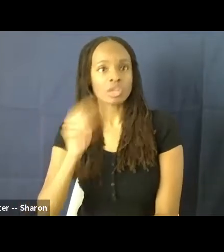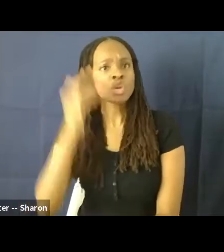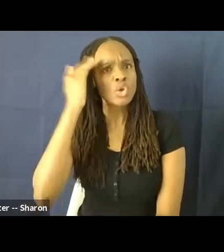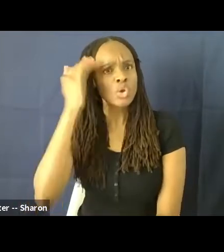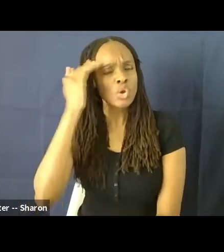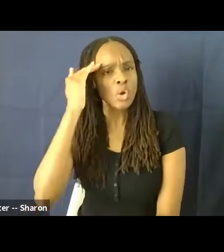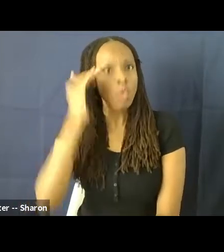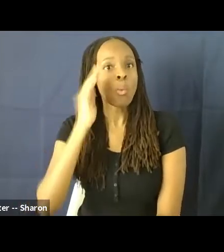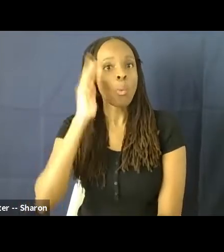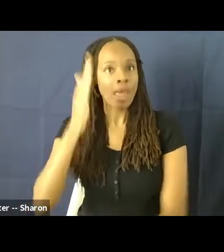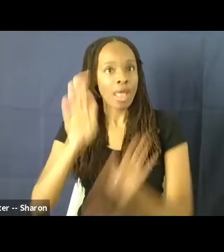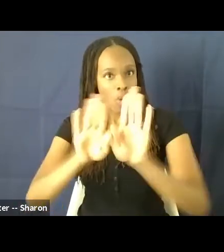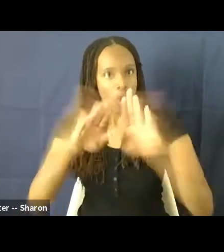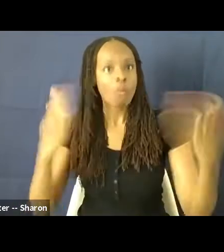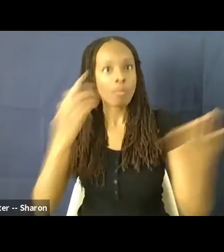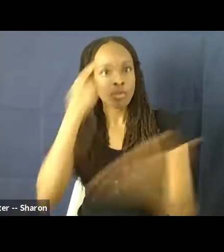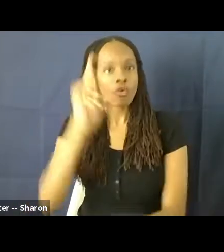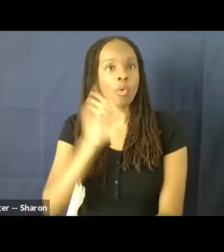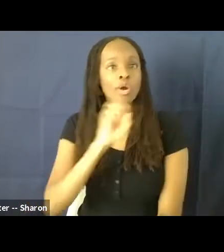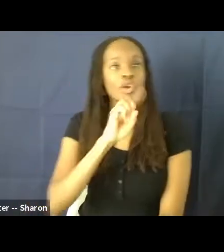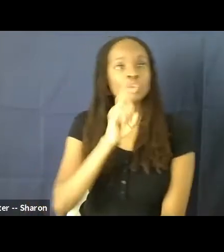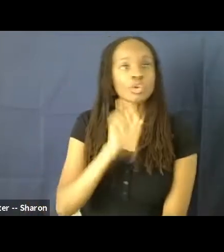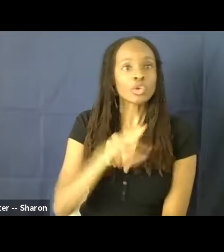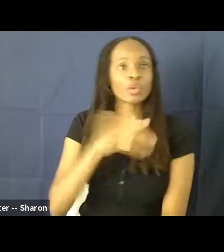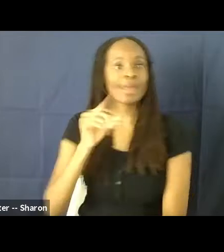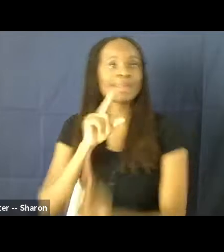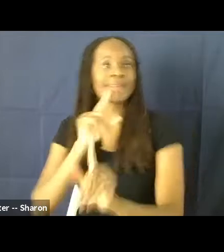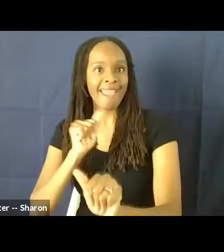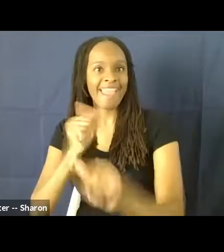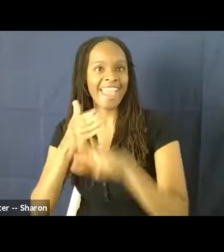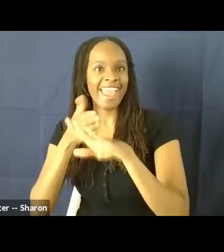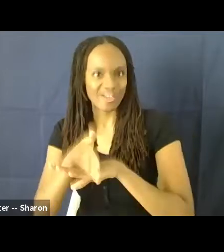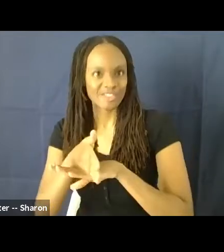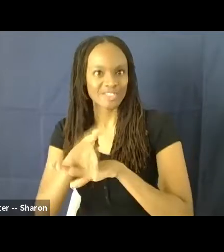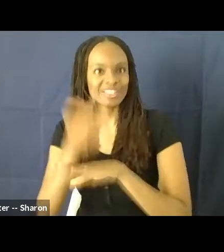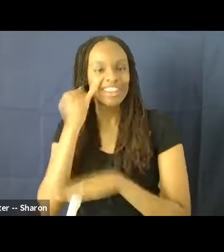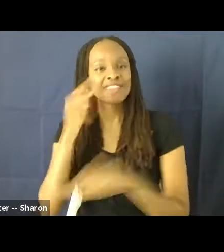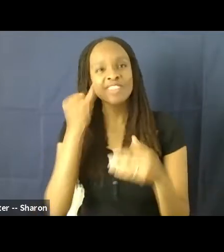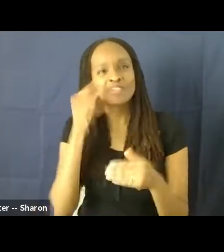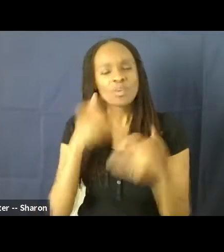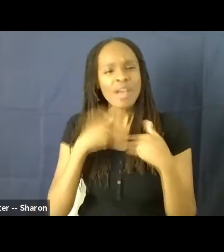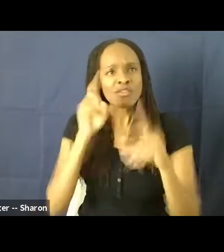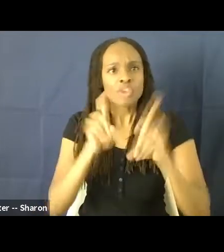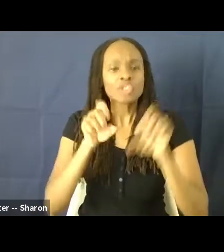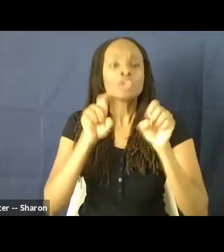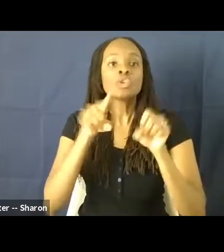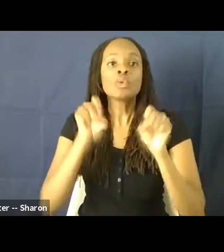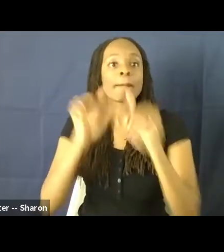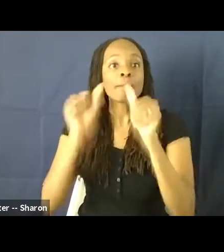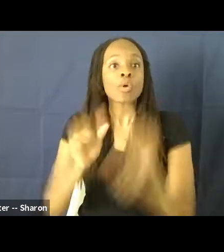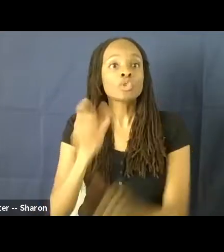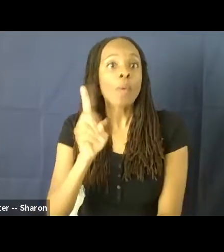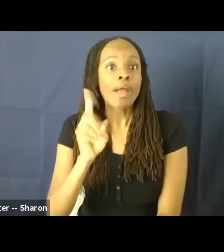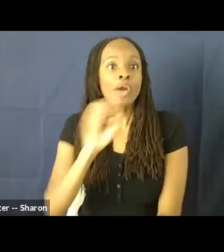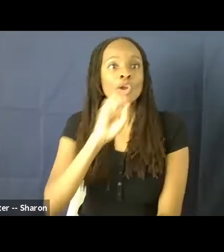up for Q&A later in the event. So if you have questions, if you can just post them in the Q&A, and Lisa